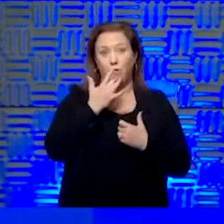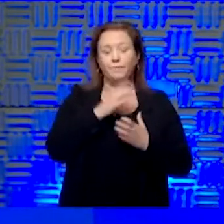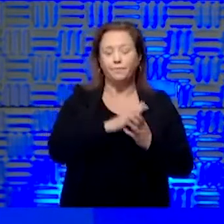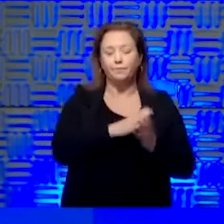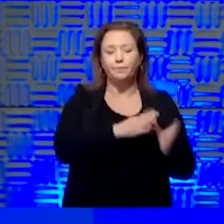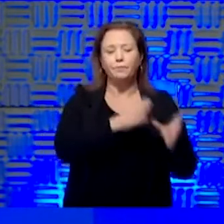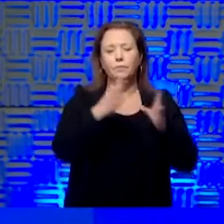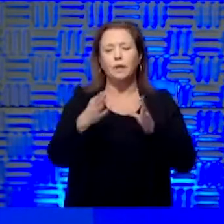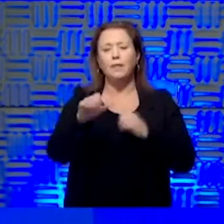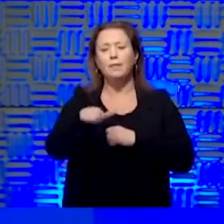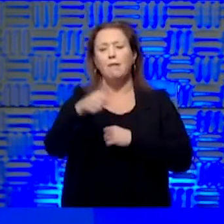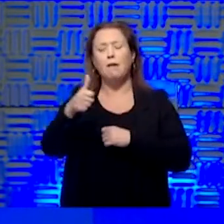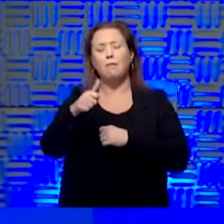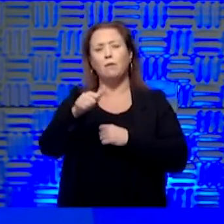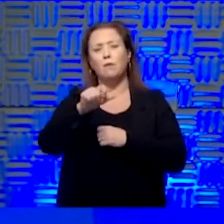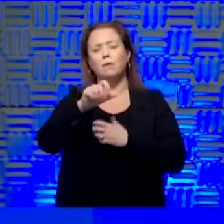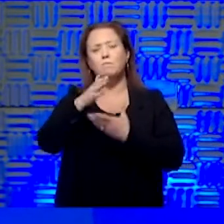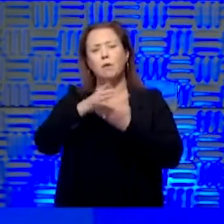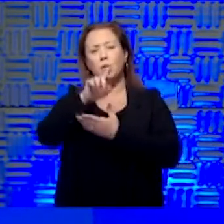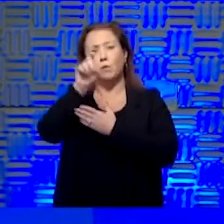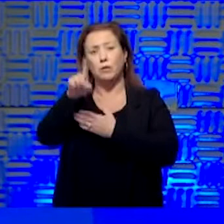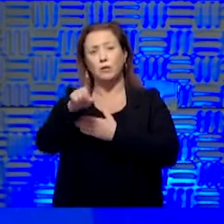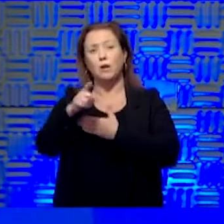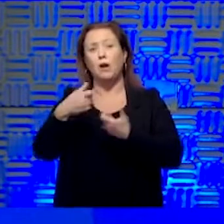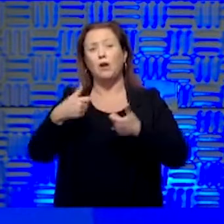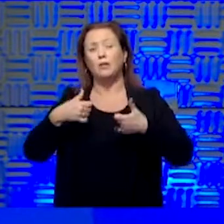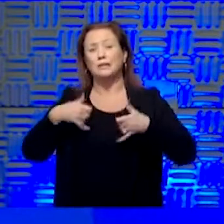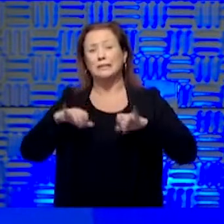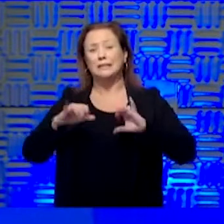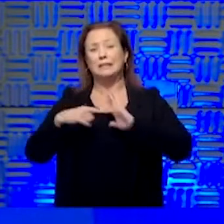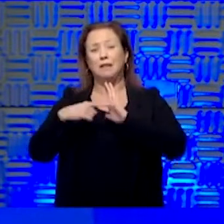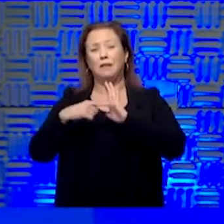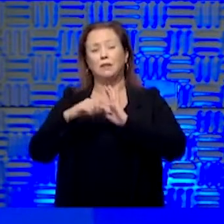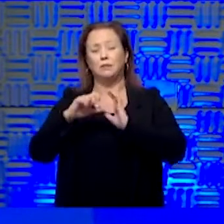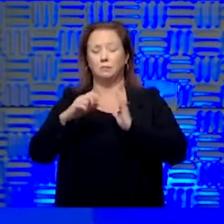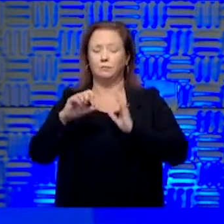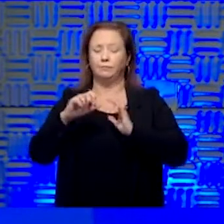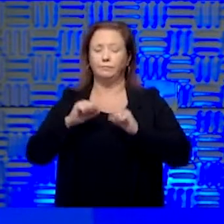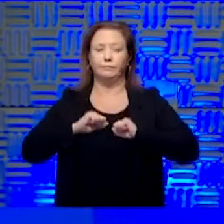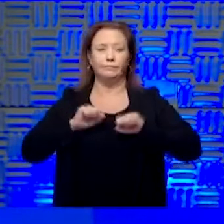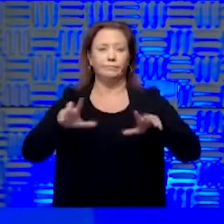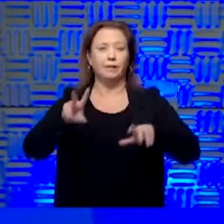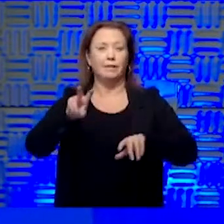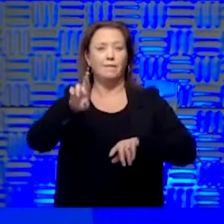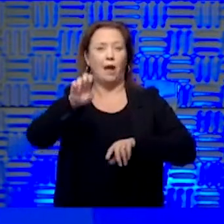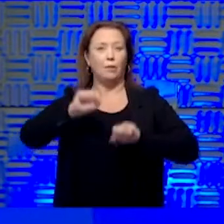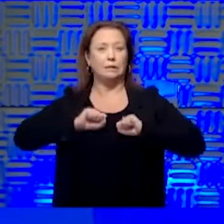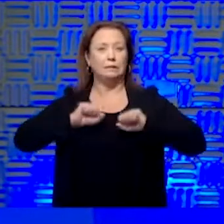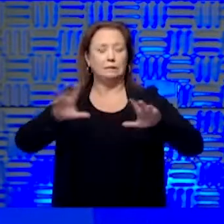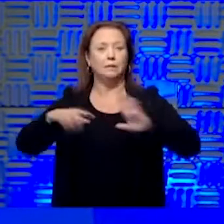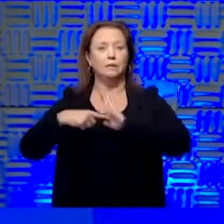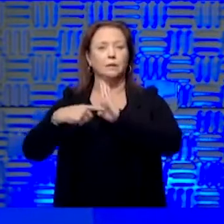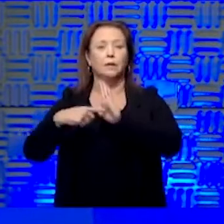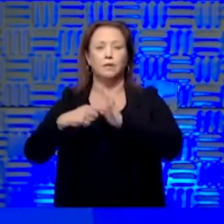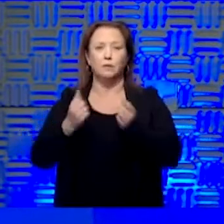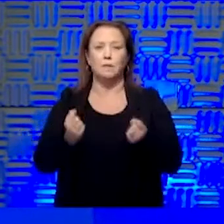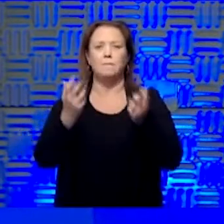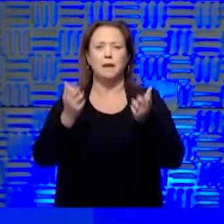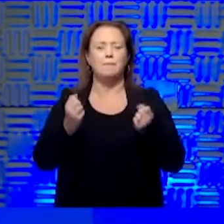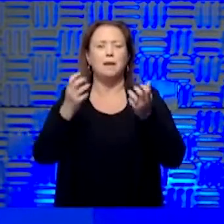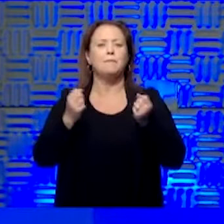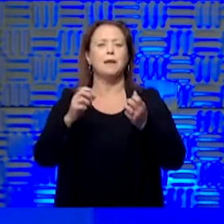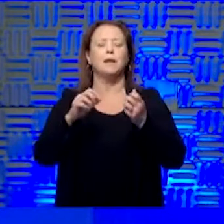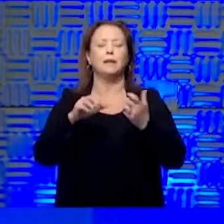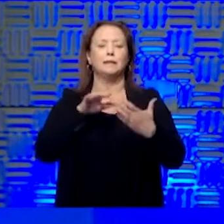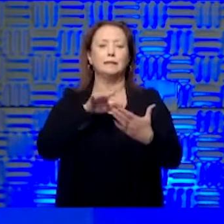part of that question, however, is are you still shedding virus? That is a very real concern. There has been numerous studies which show people